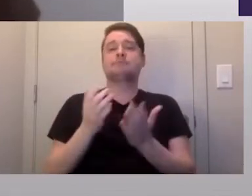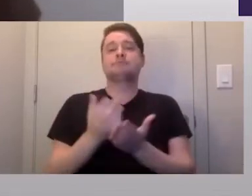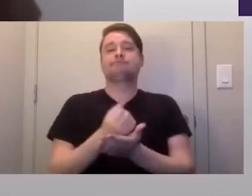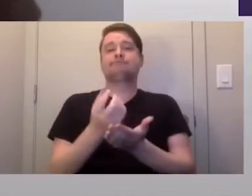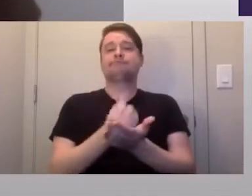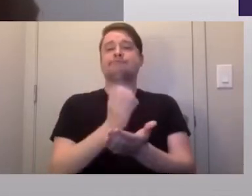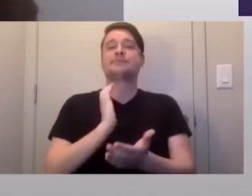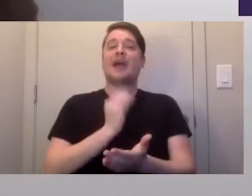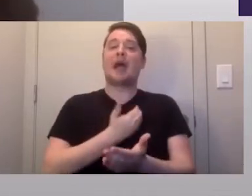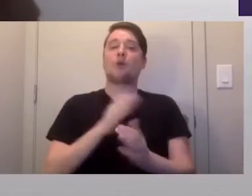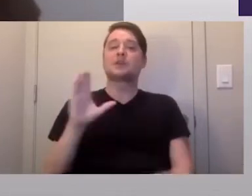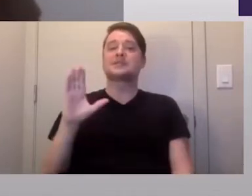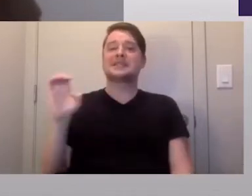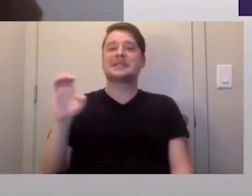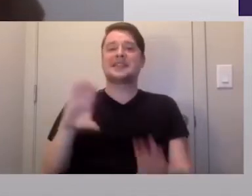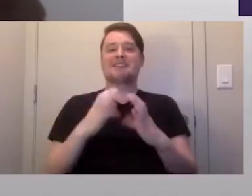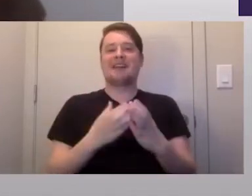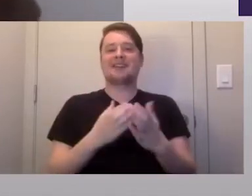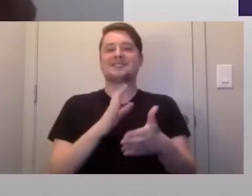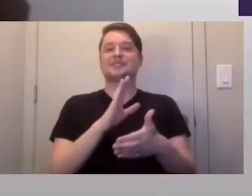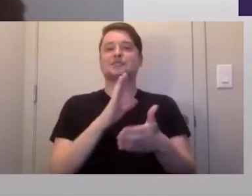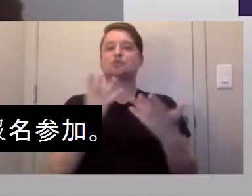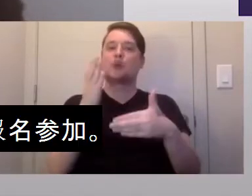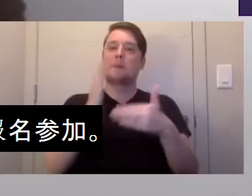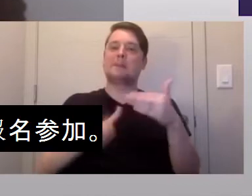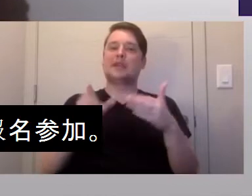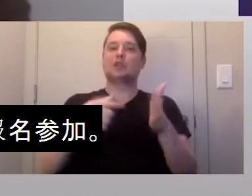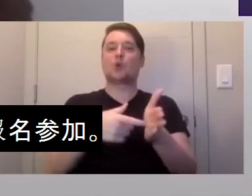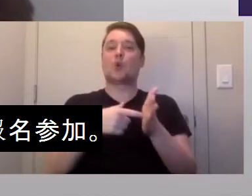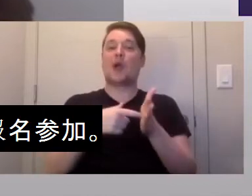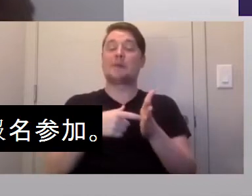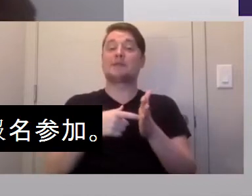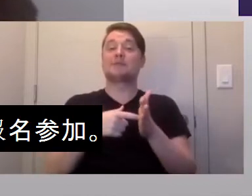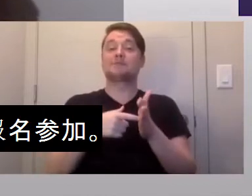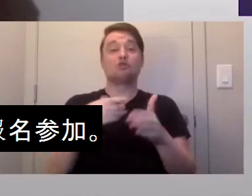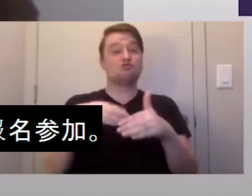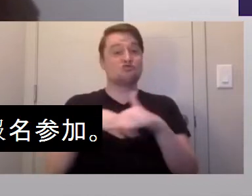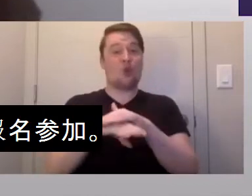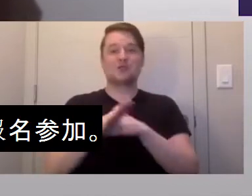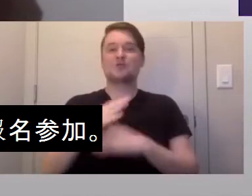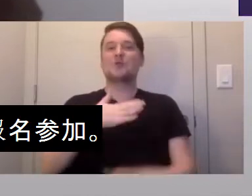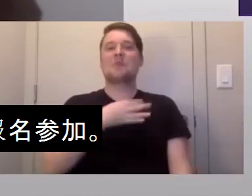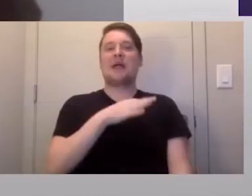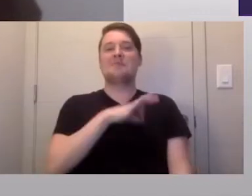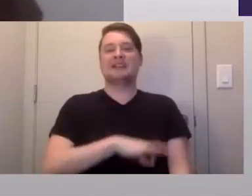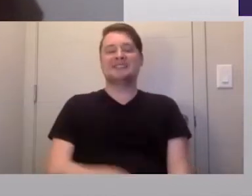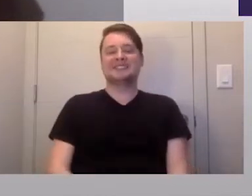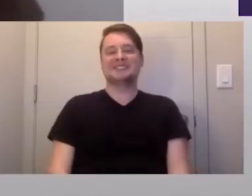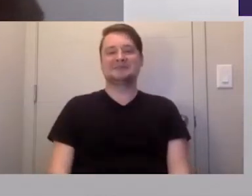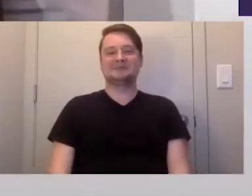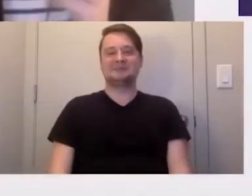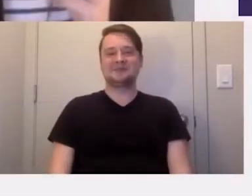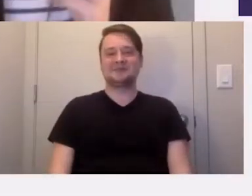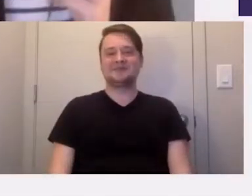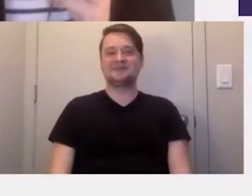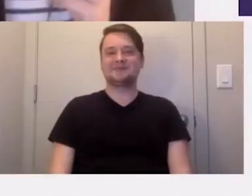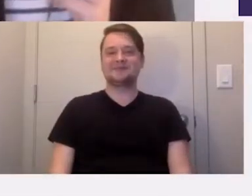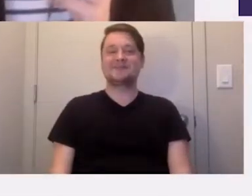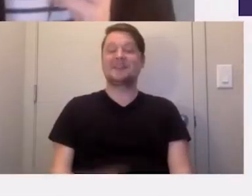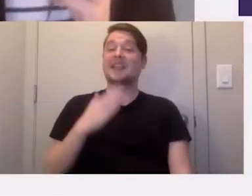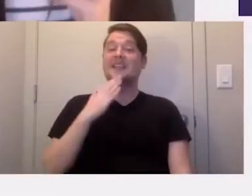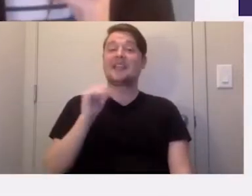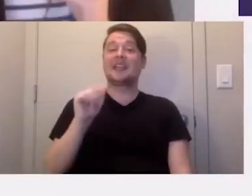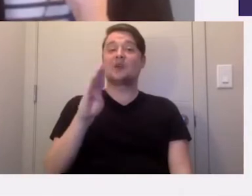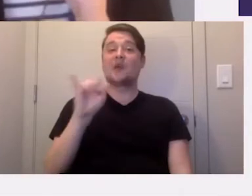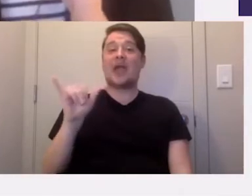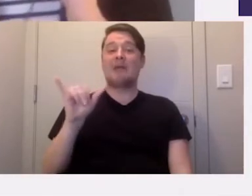CE classes to complete your requirement. And you can enroll by logging in to my benefits. Thank you, Abby.